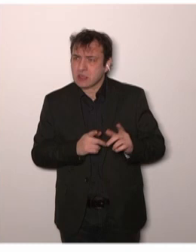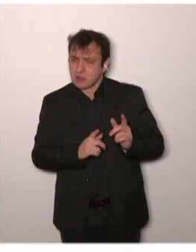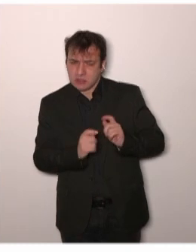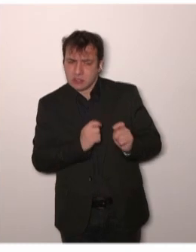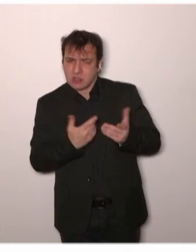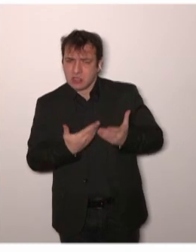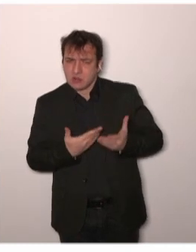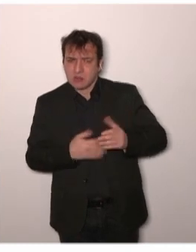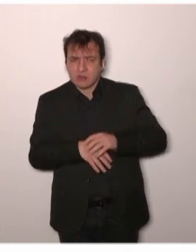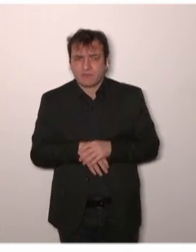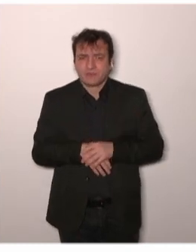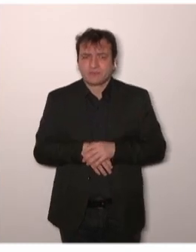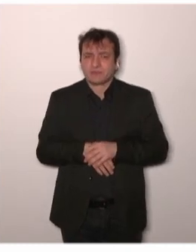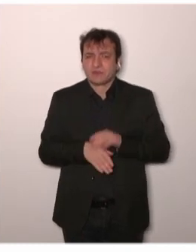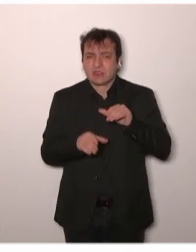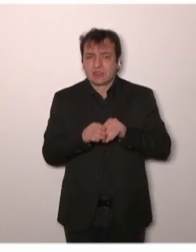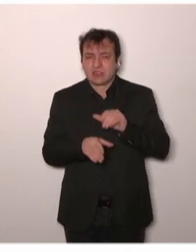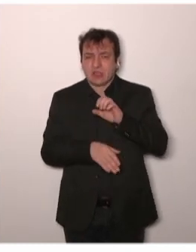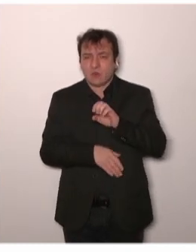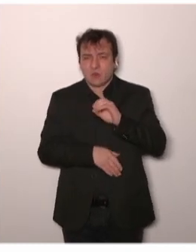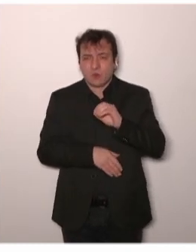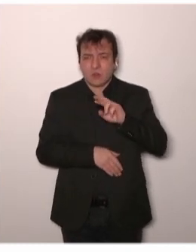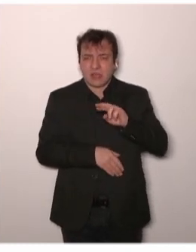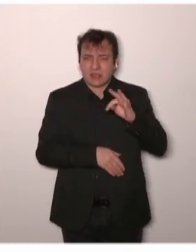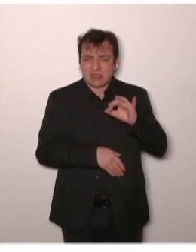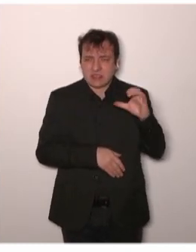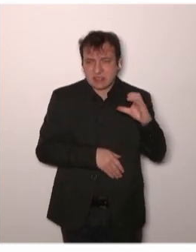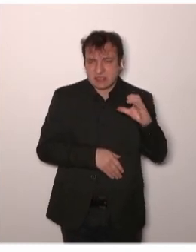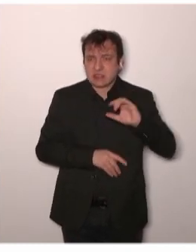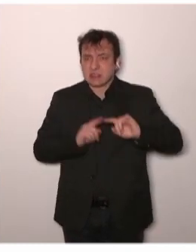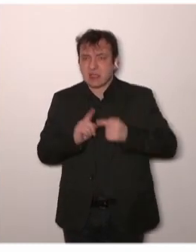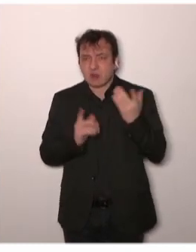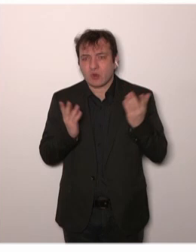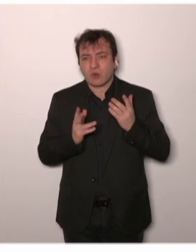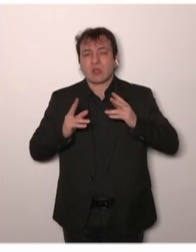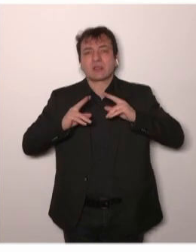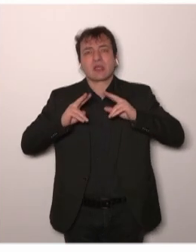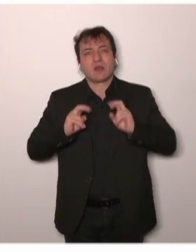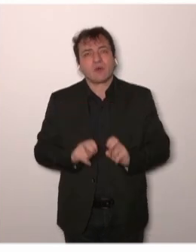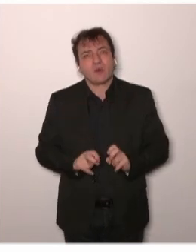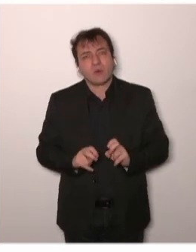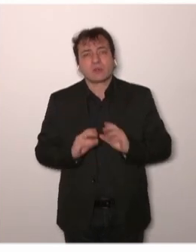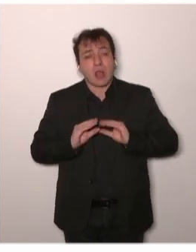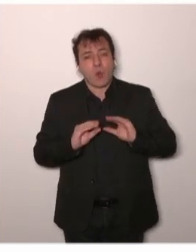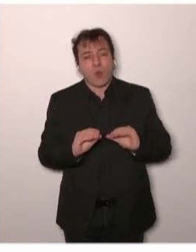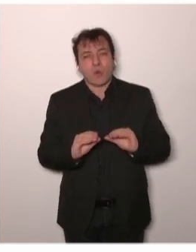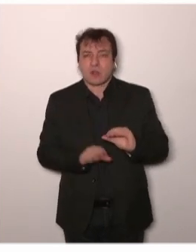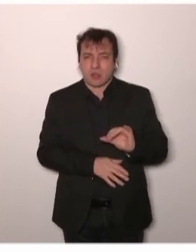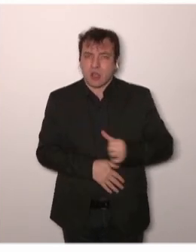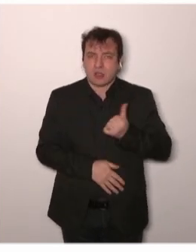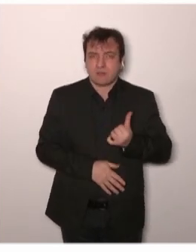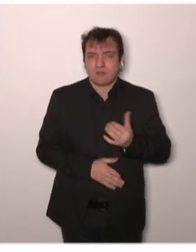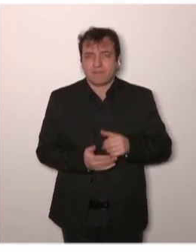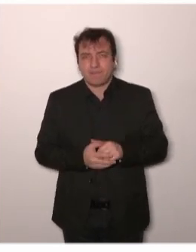TORTC because the importance is to maintain independent clinical research in Europe, but here typically a question about immuno